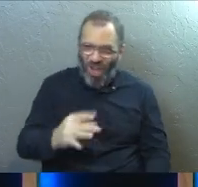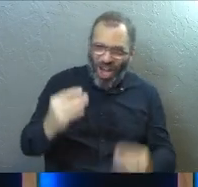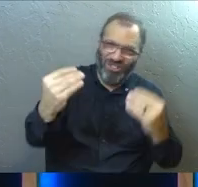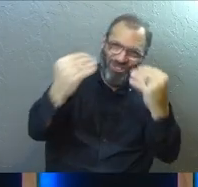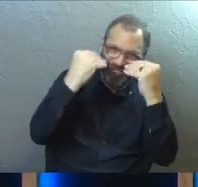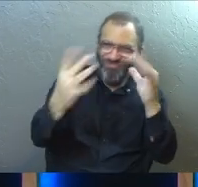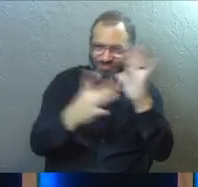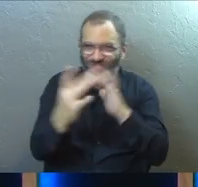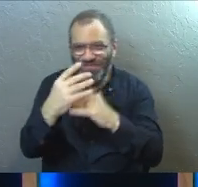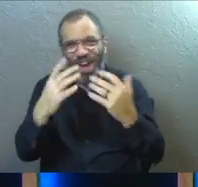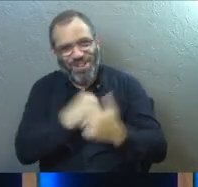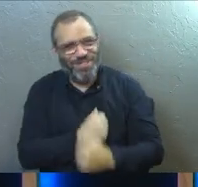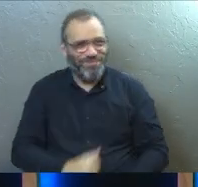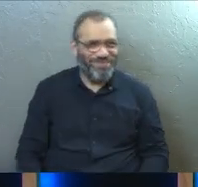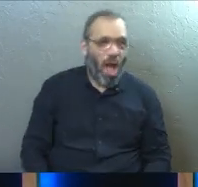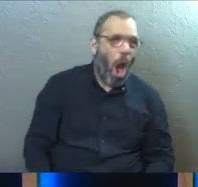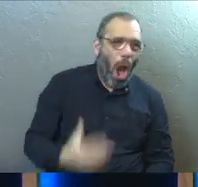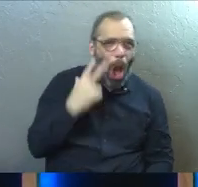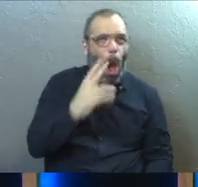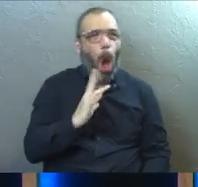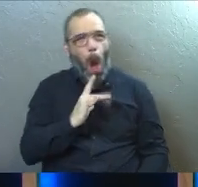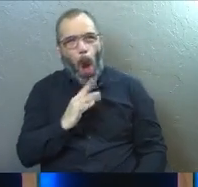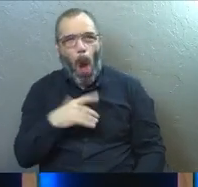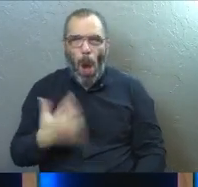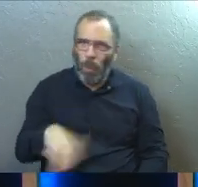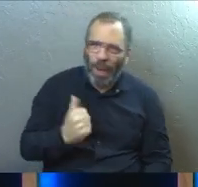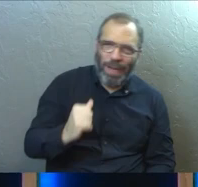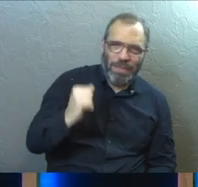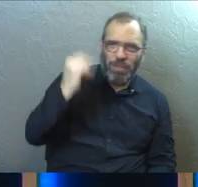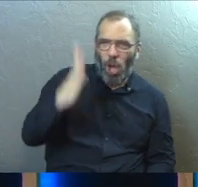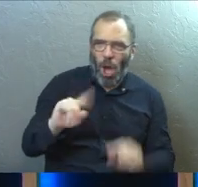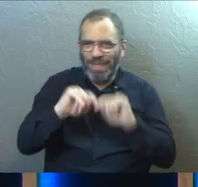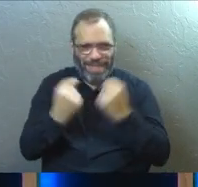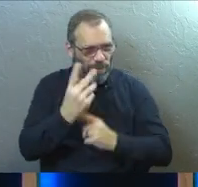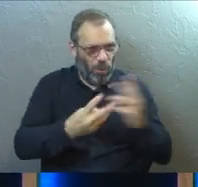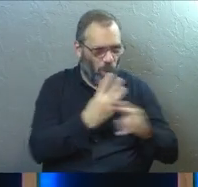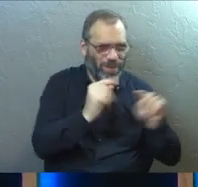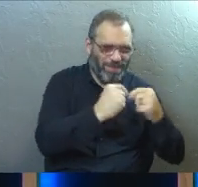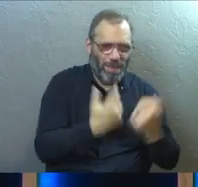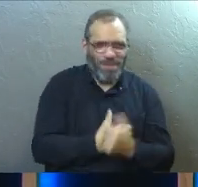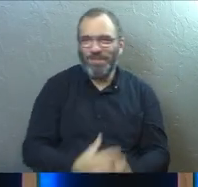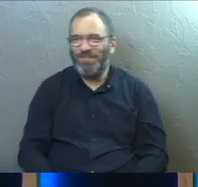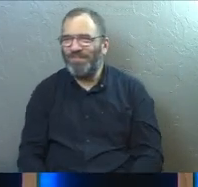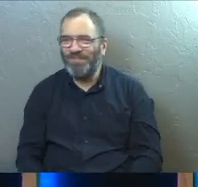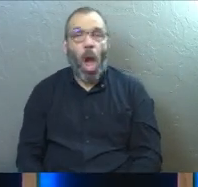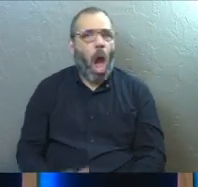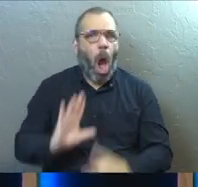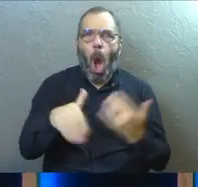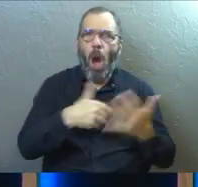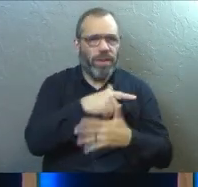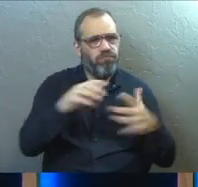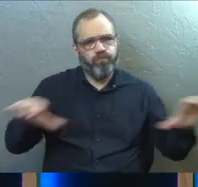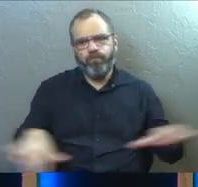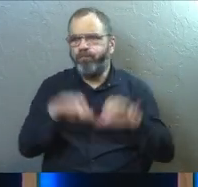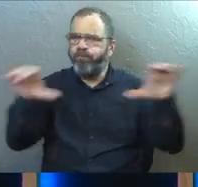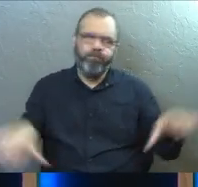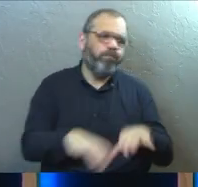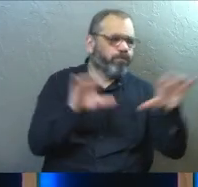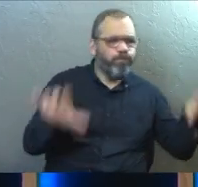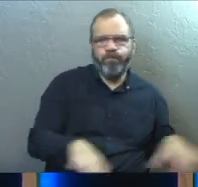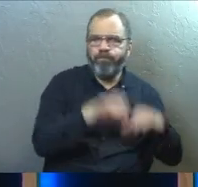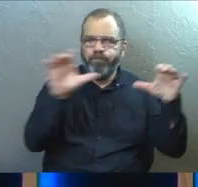teachings of Jesus. Jesus, can see ourselves as the God team versus the world's team. We can do all those things, guys,